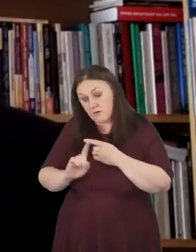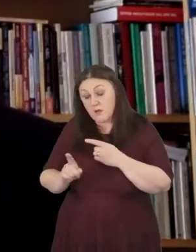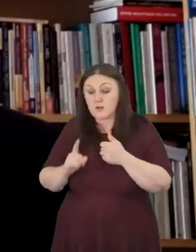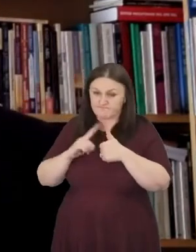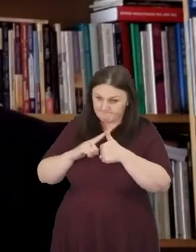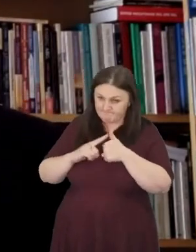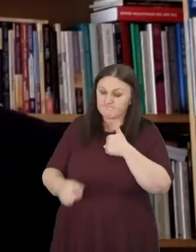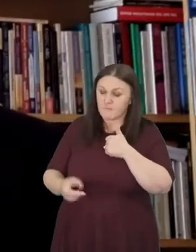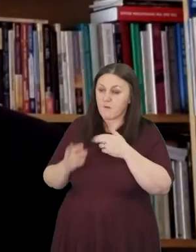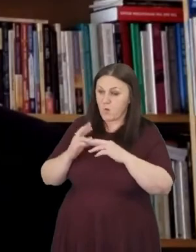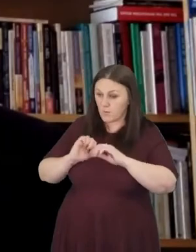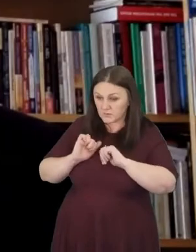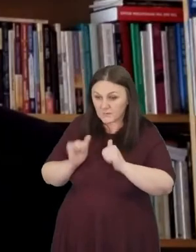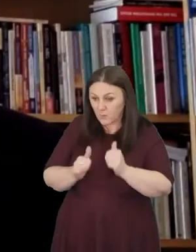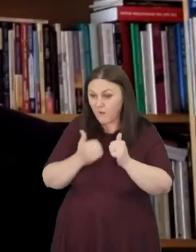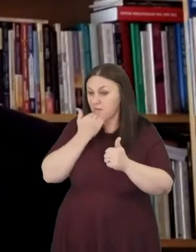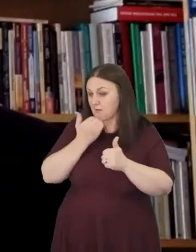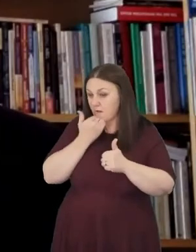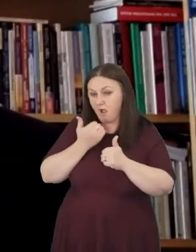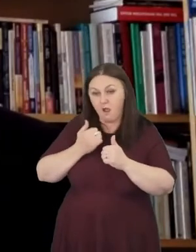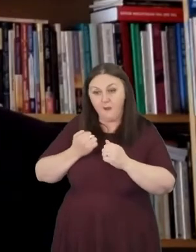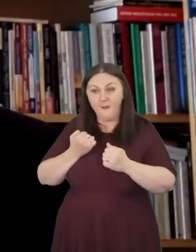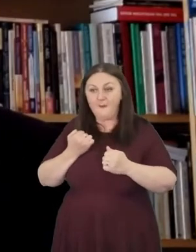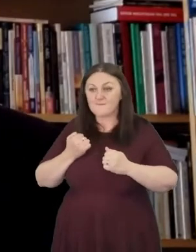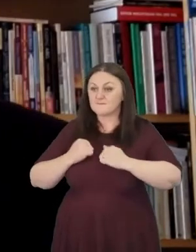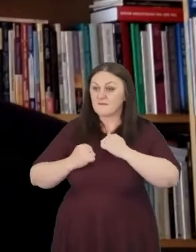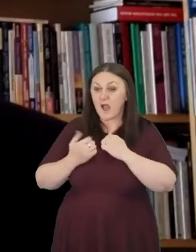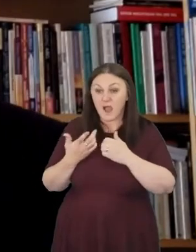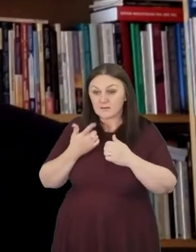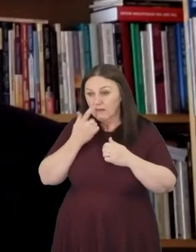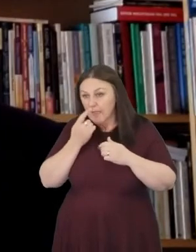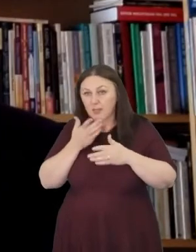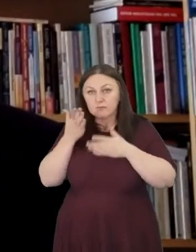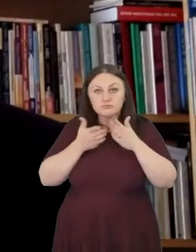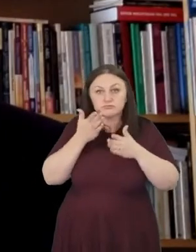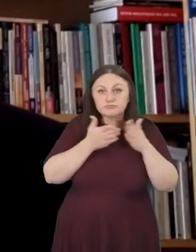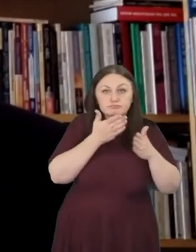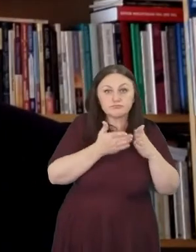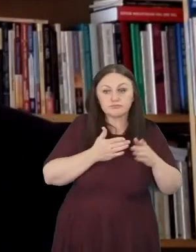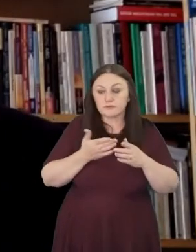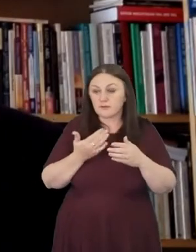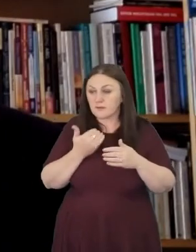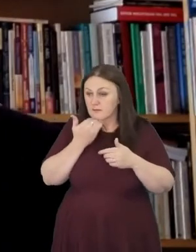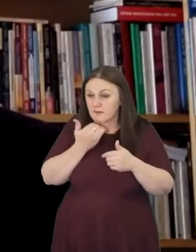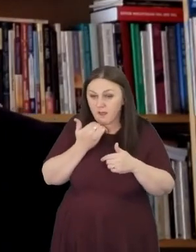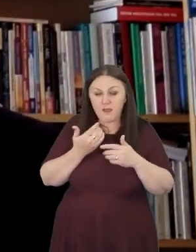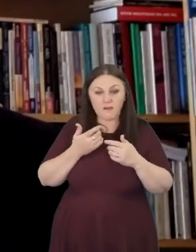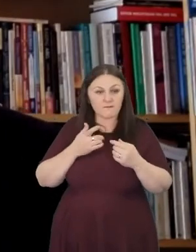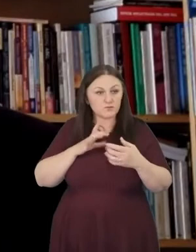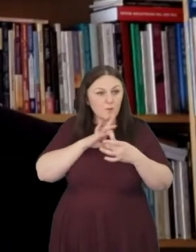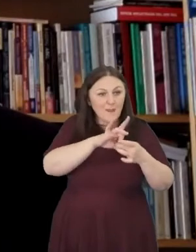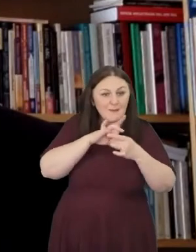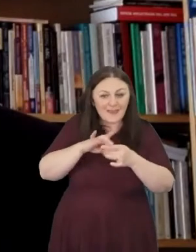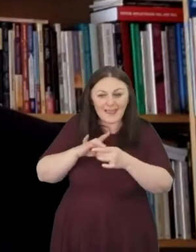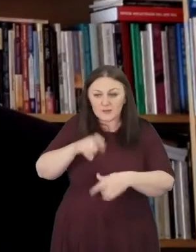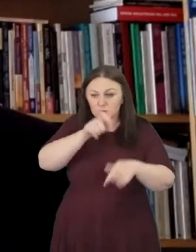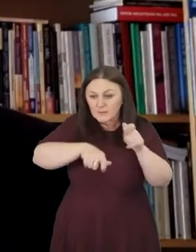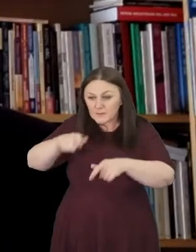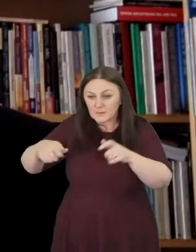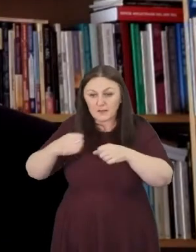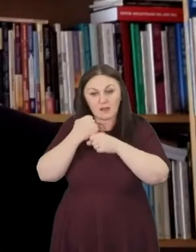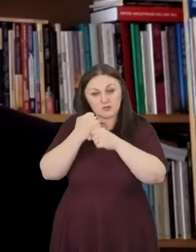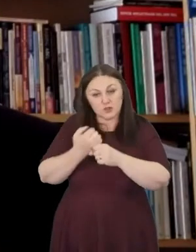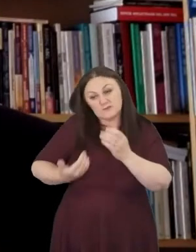and mobile enough to engage with people and with churches throughout Baptists together.